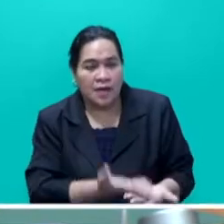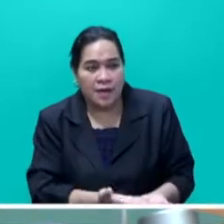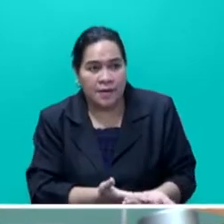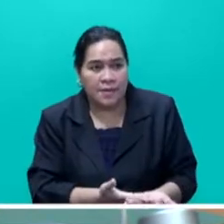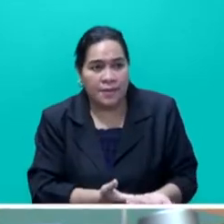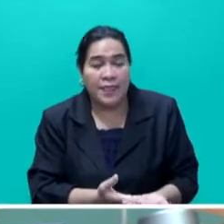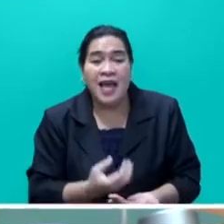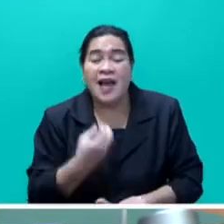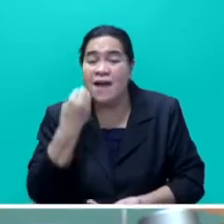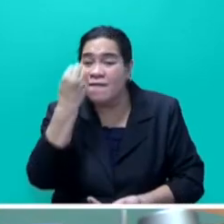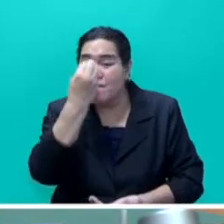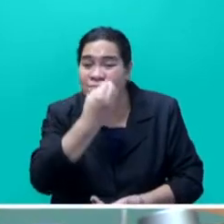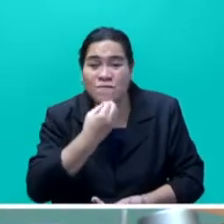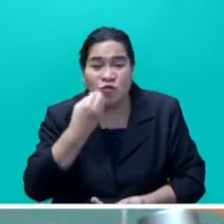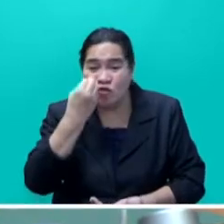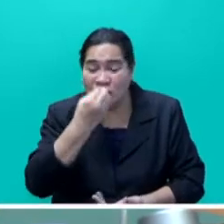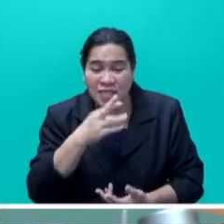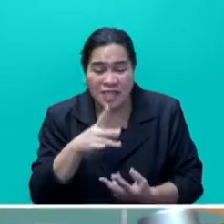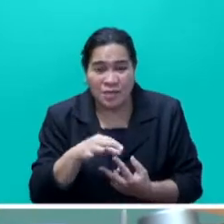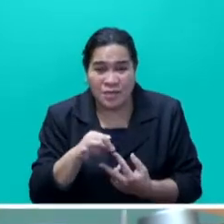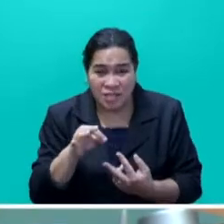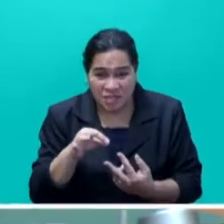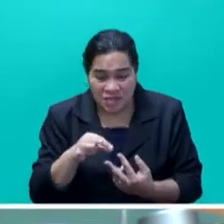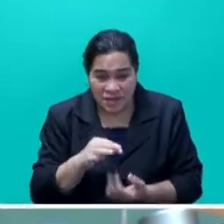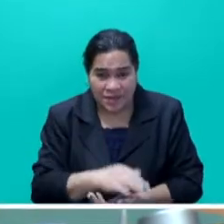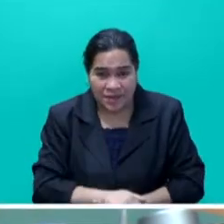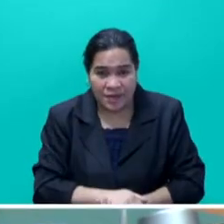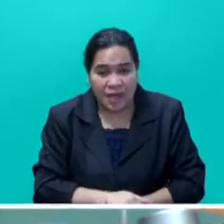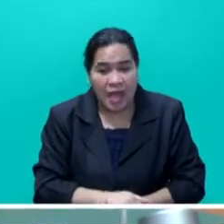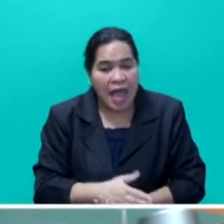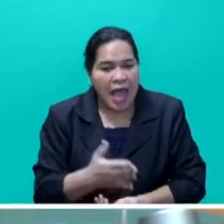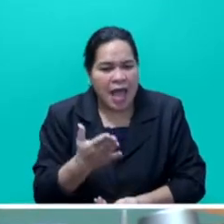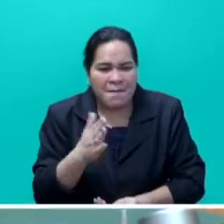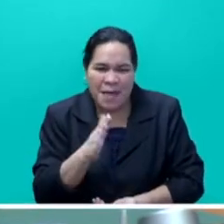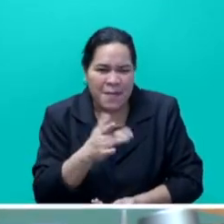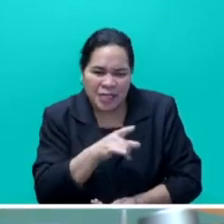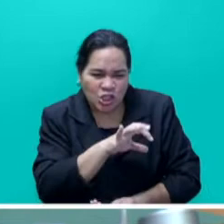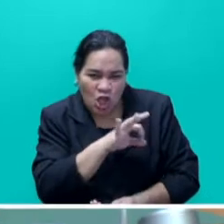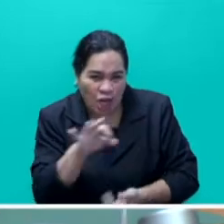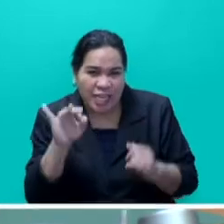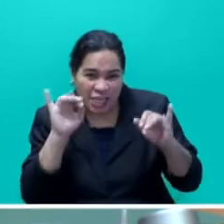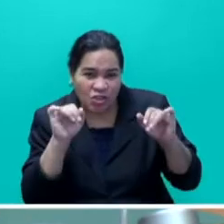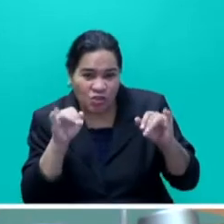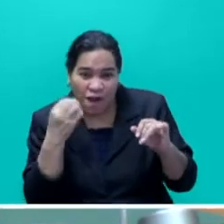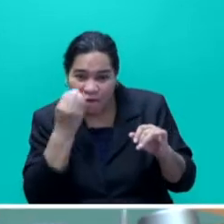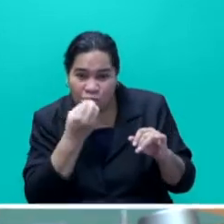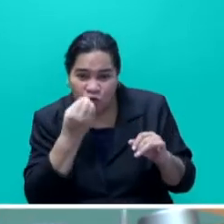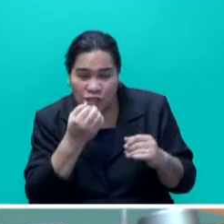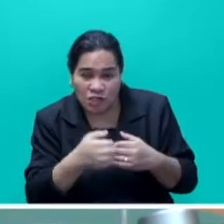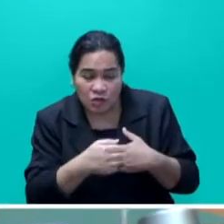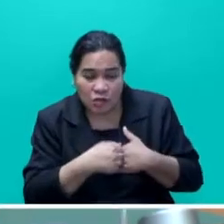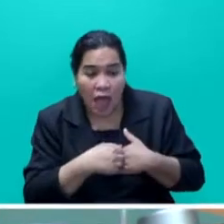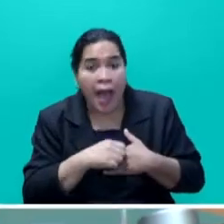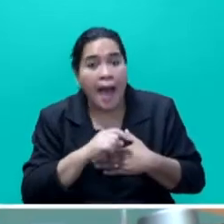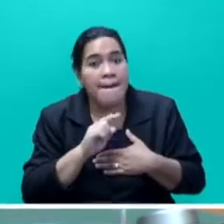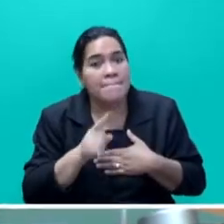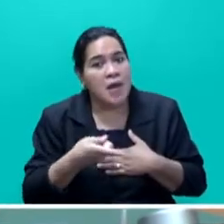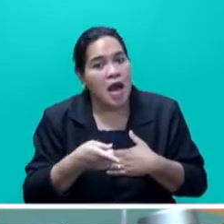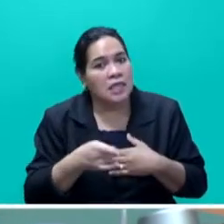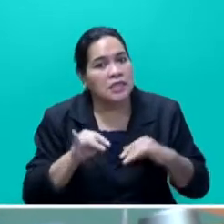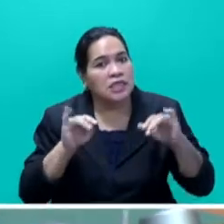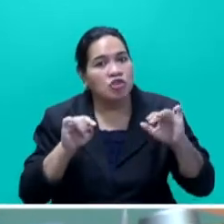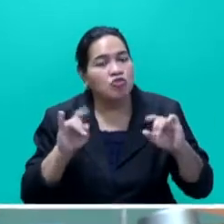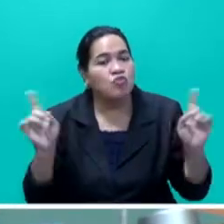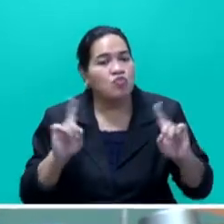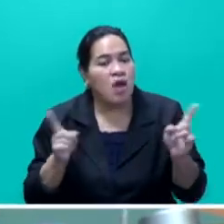food in an absolute sense, it may not be an issue, food security, but nutritional security is